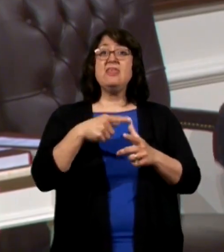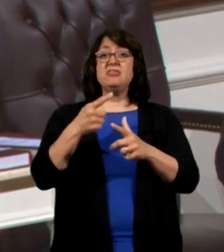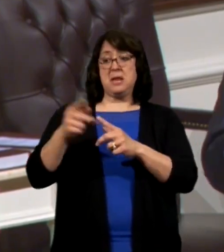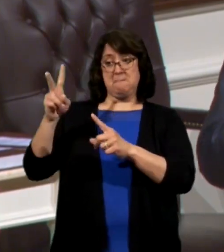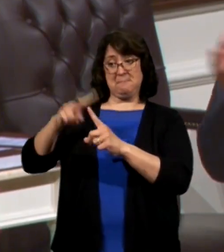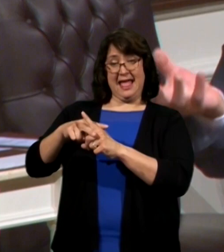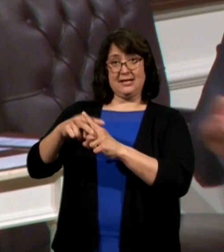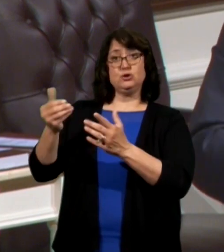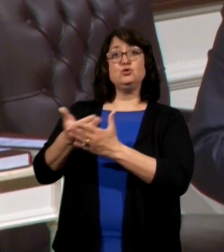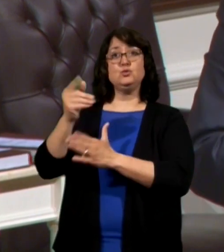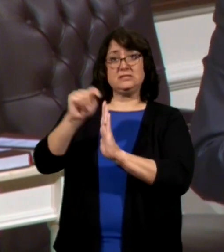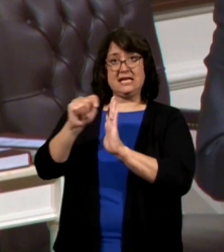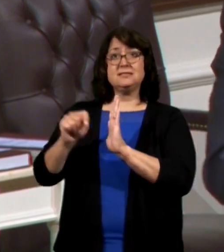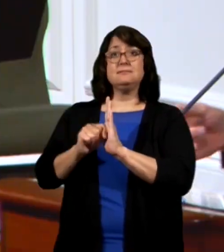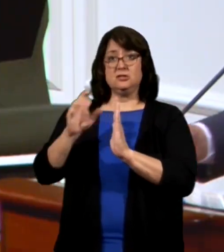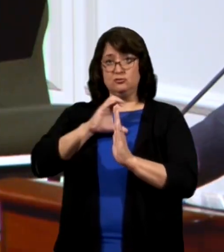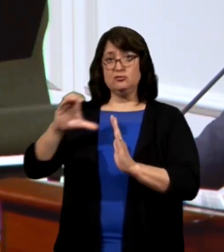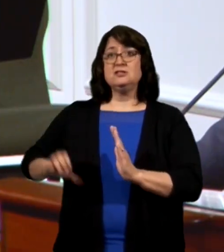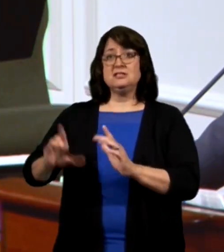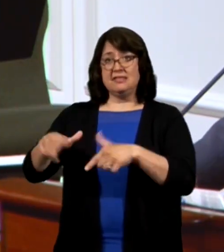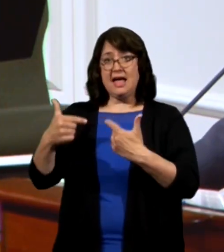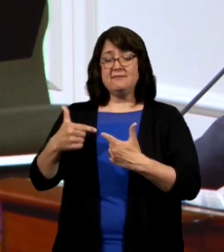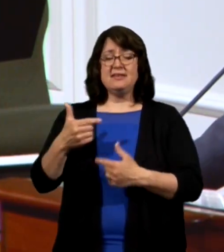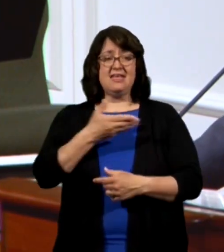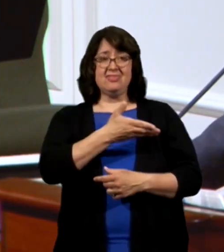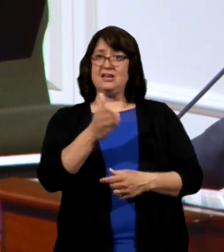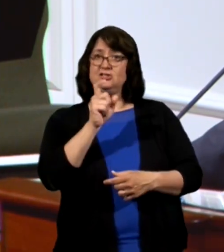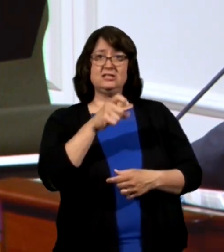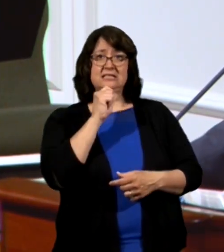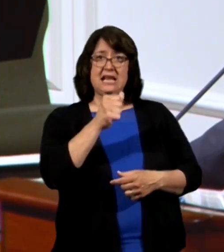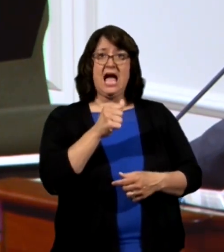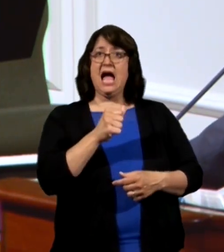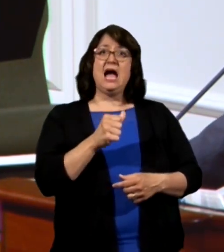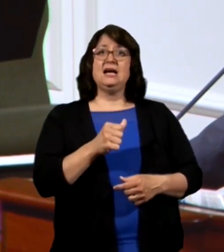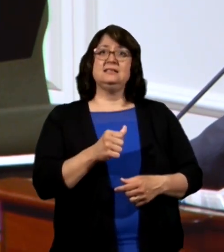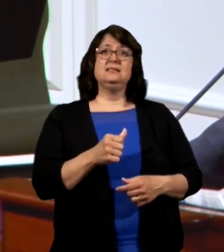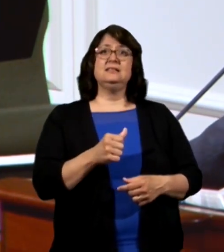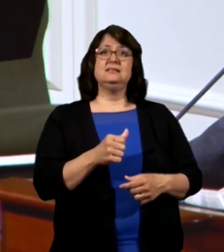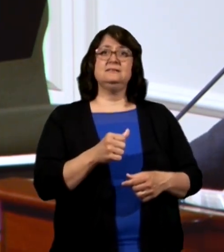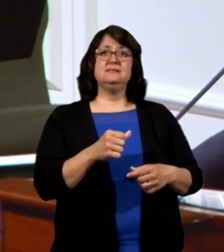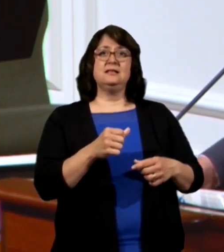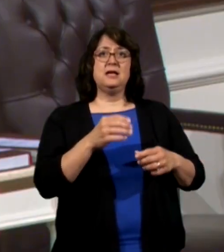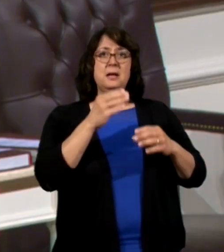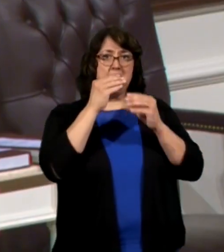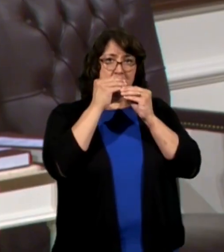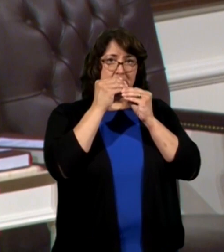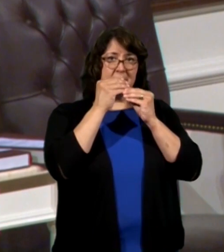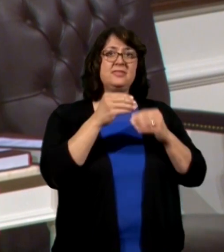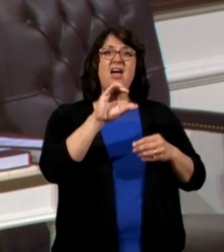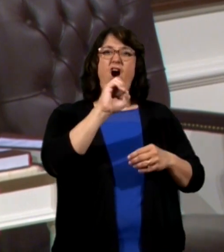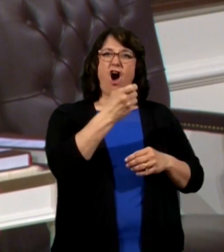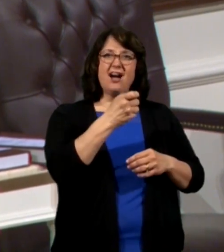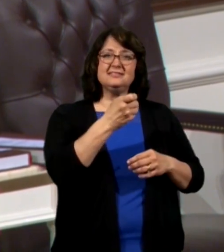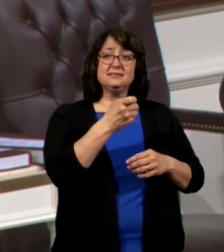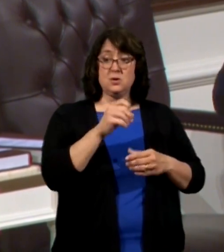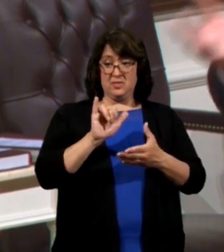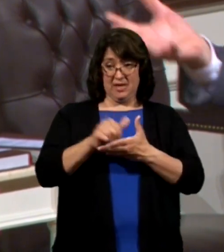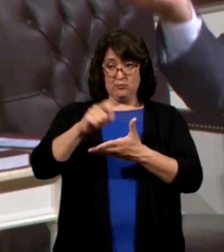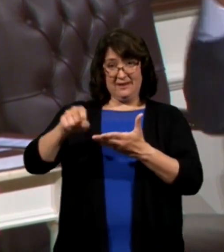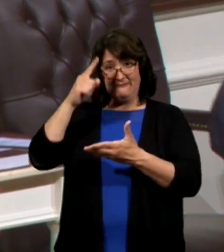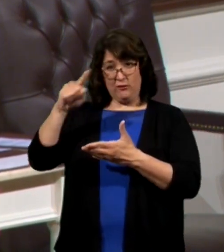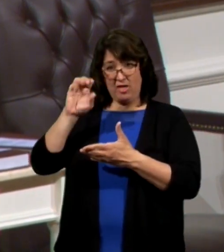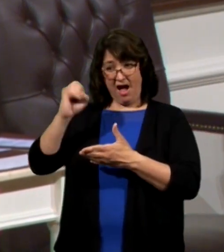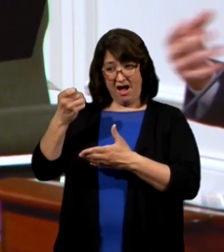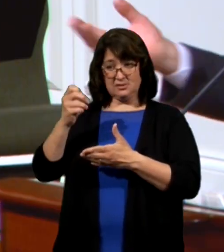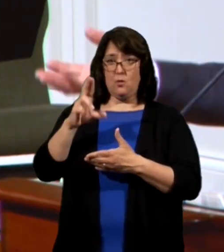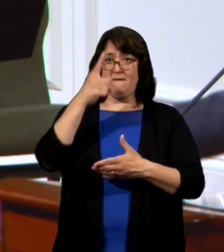it to New Testament Christianity. Thou shall not muzzle the ox that treadeth out the corn. Was that written for the ox's sake or for